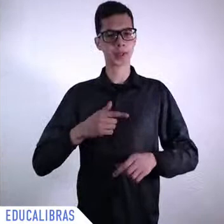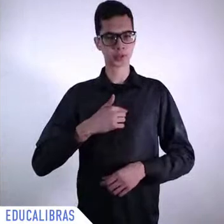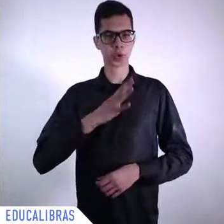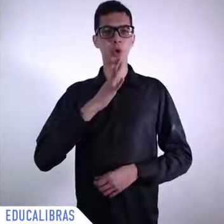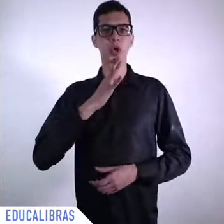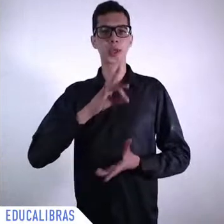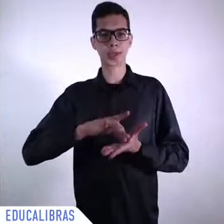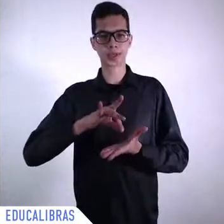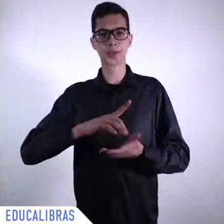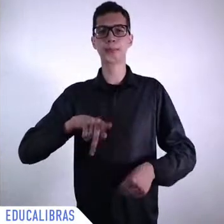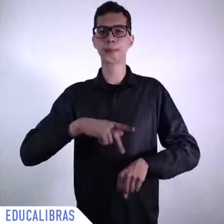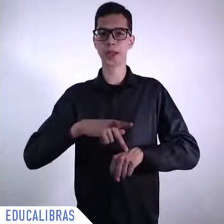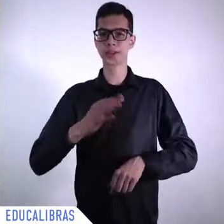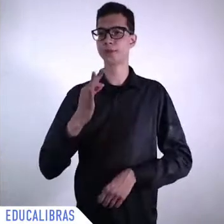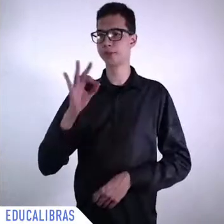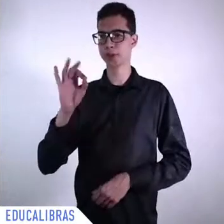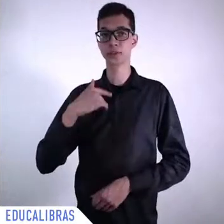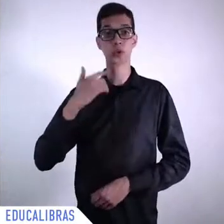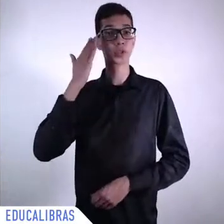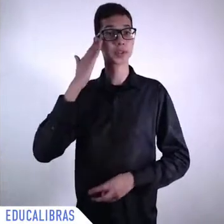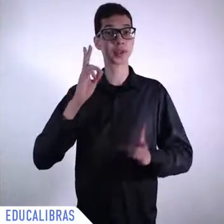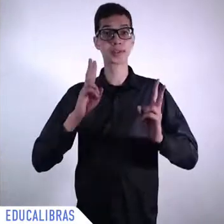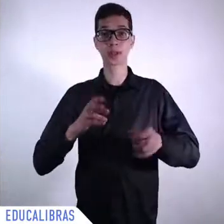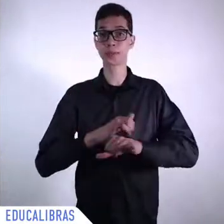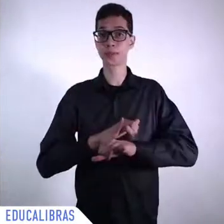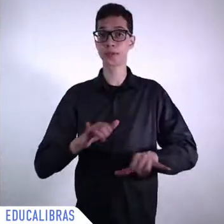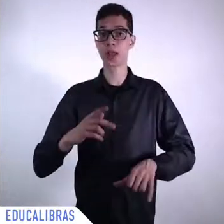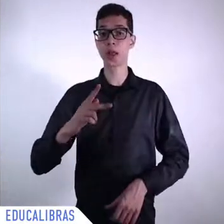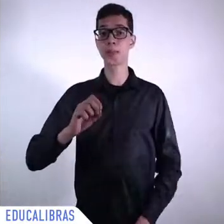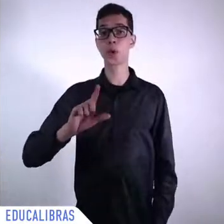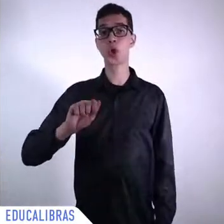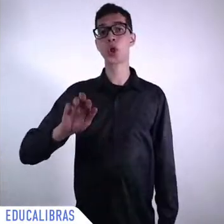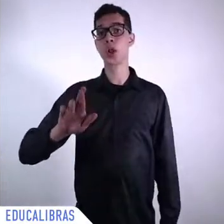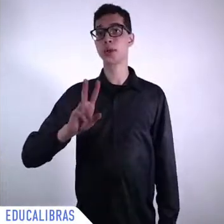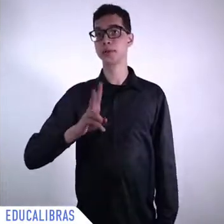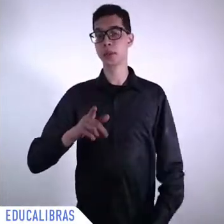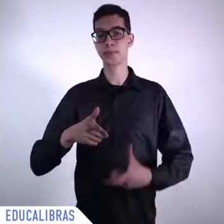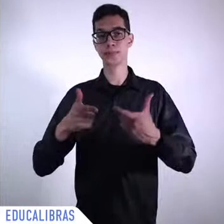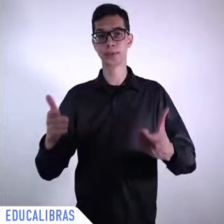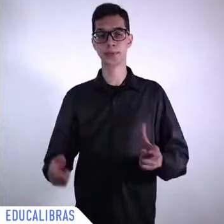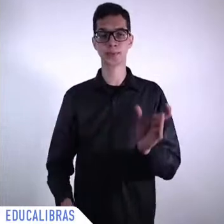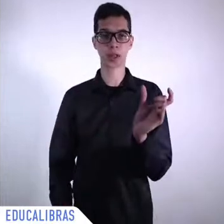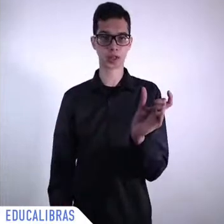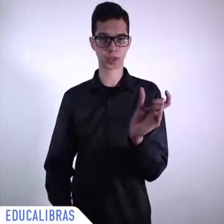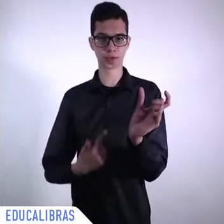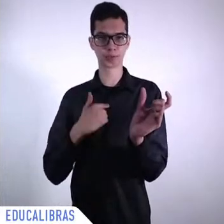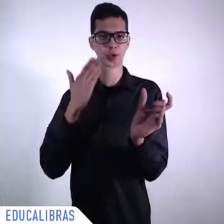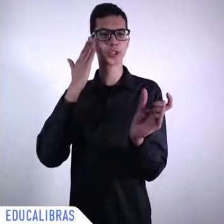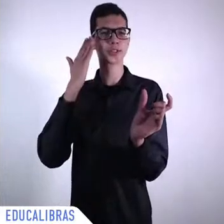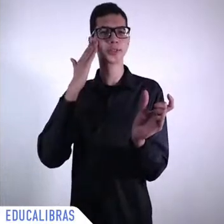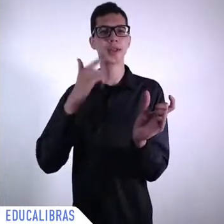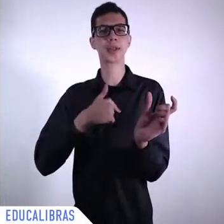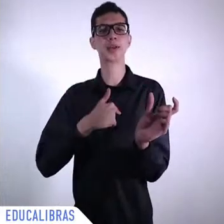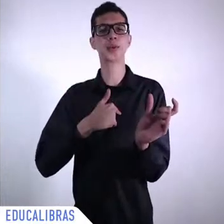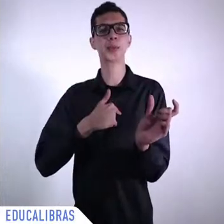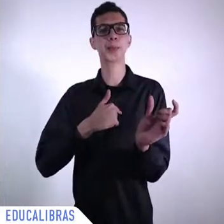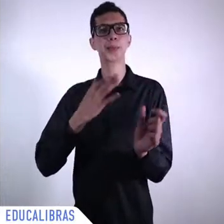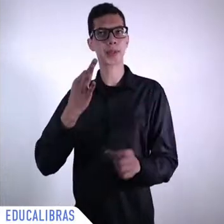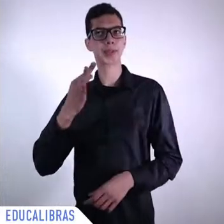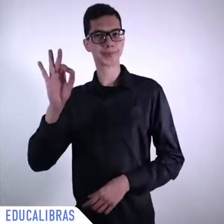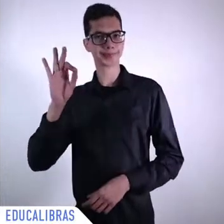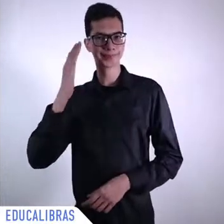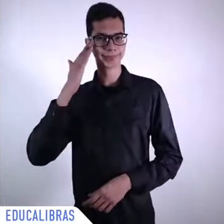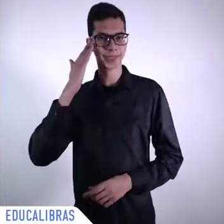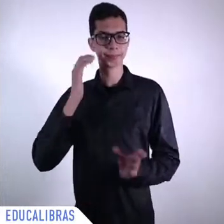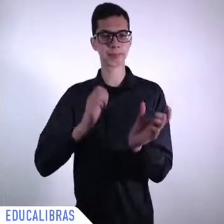created by the French. Then I read that it was the Russians, somehow they were the first, but in my mind it has been the French that have been using it more, and